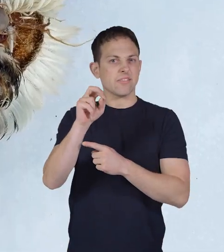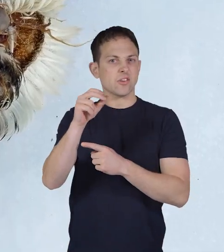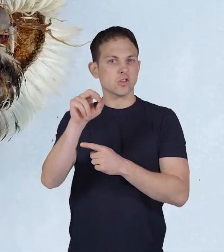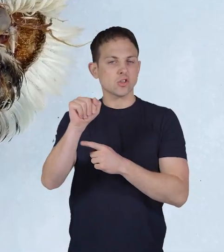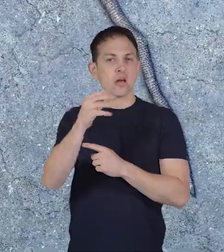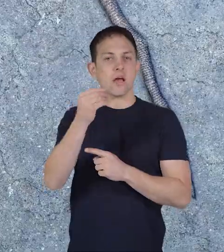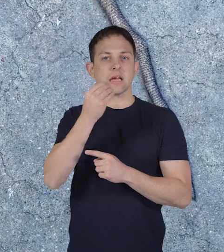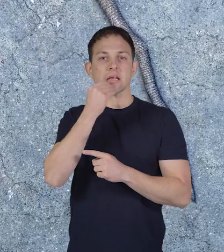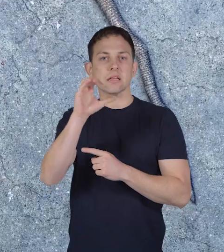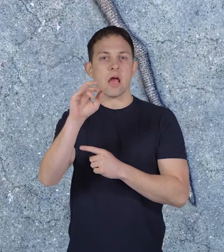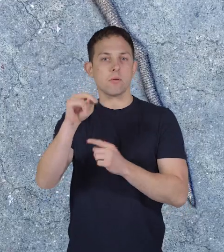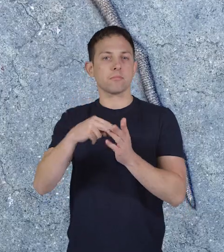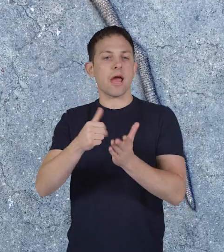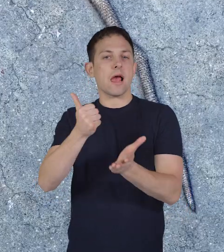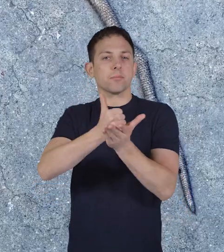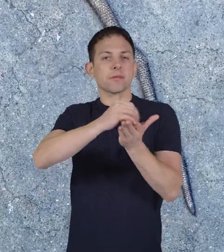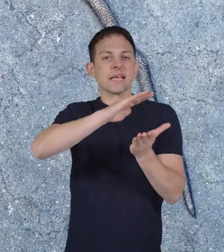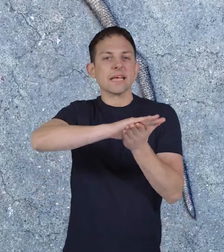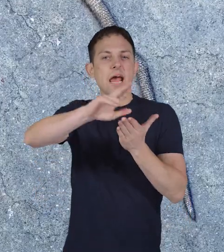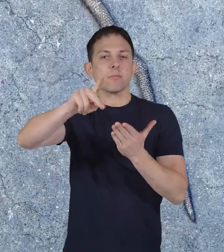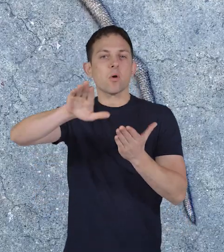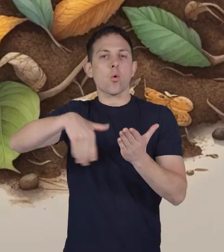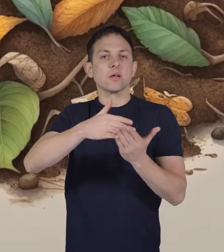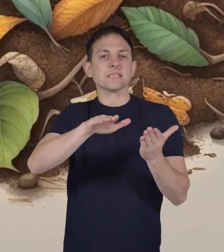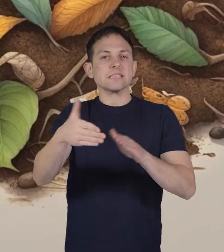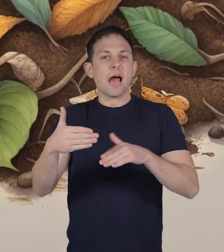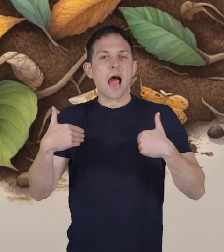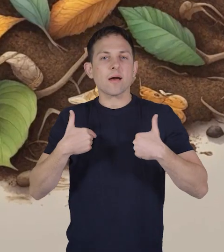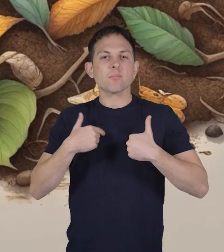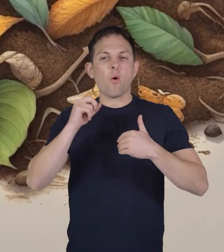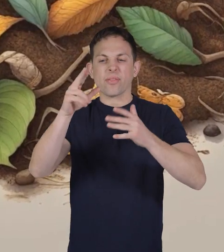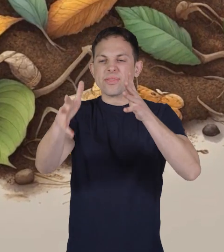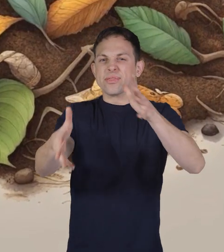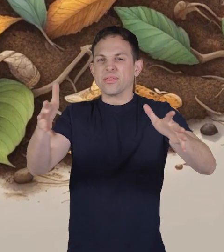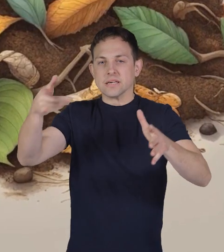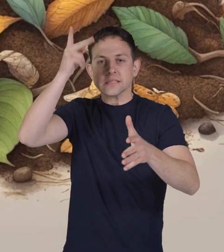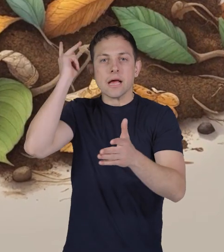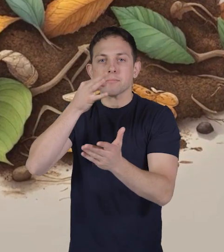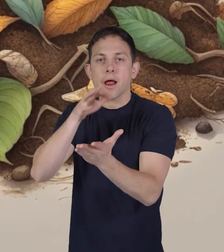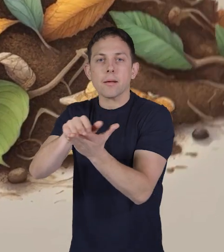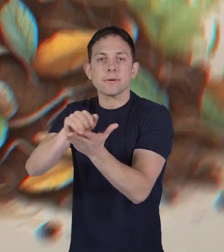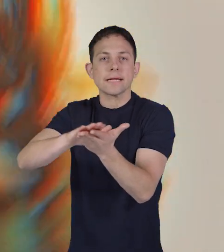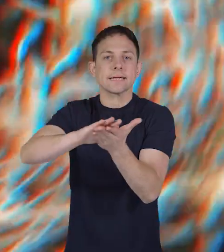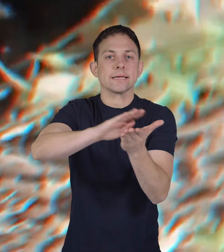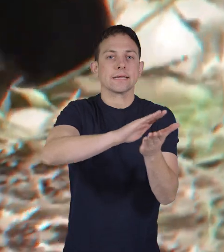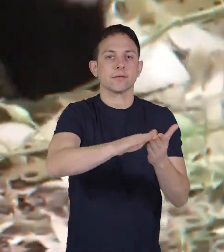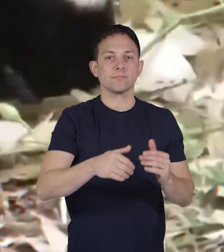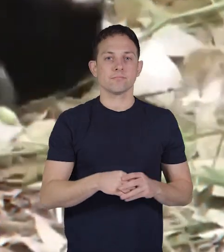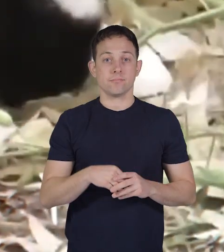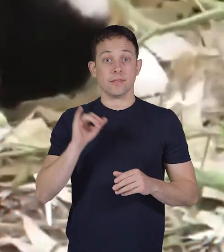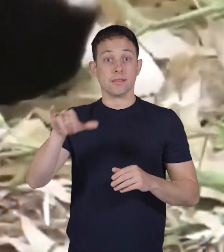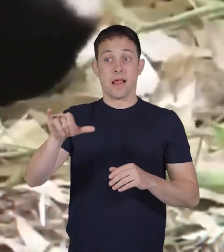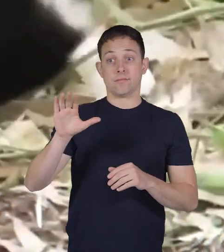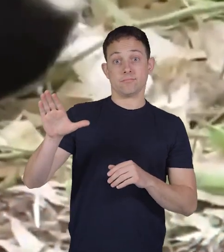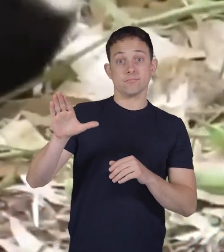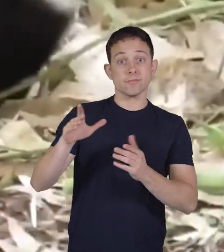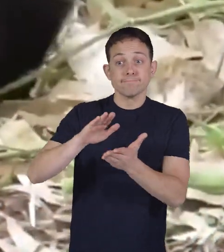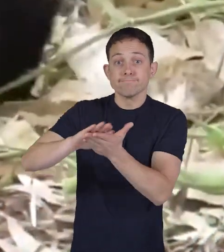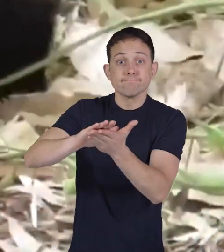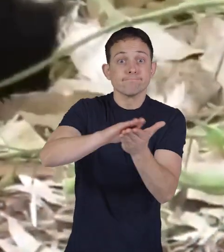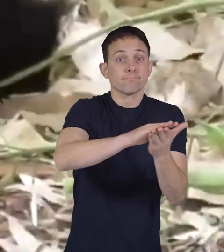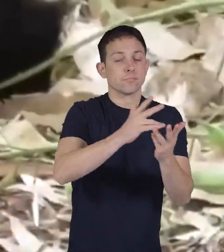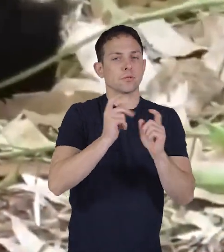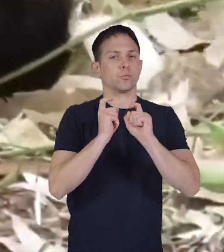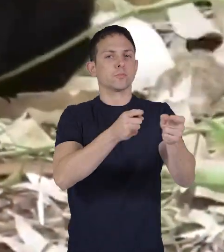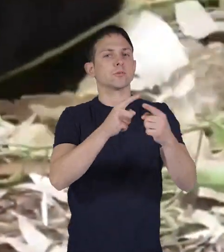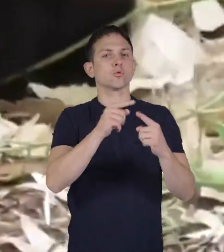carrion which helps clean up dead animals and organic matter from their habitat this scavenging behavior